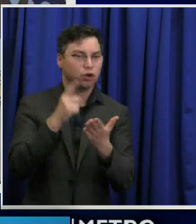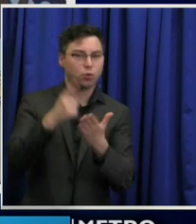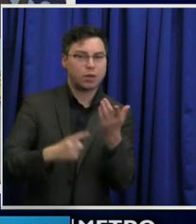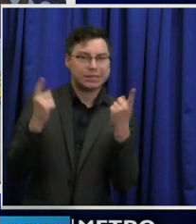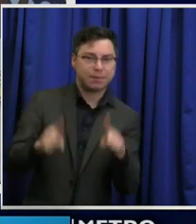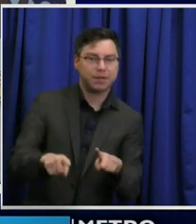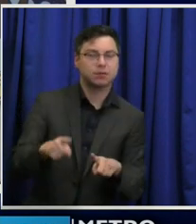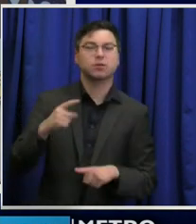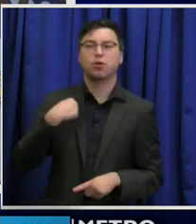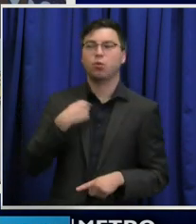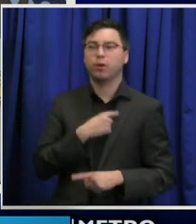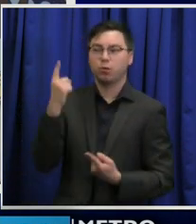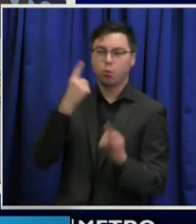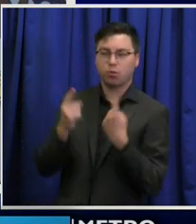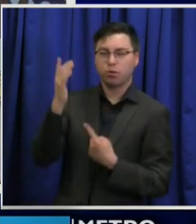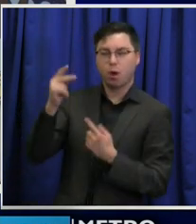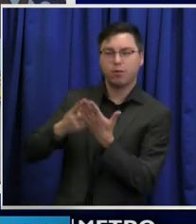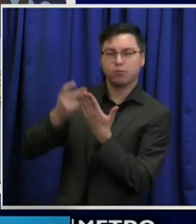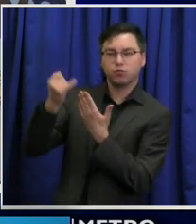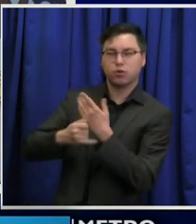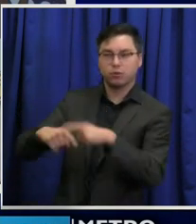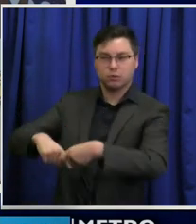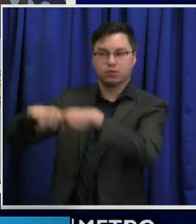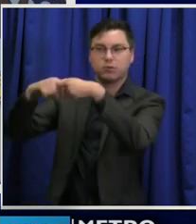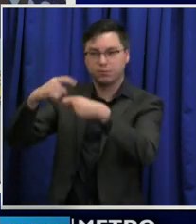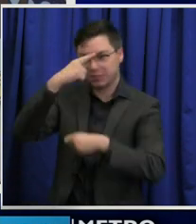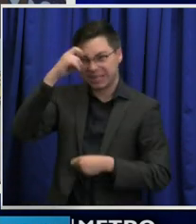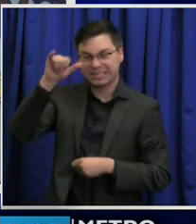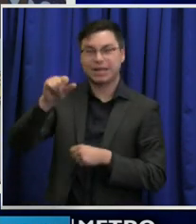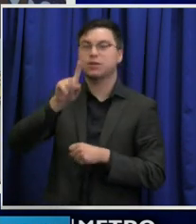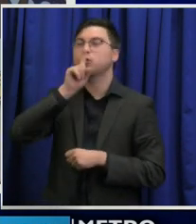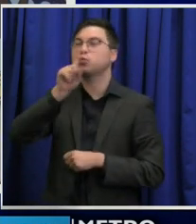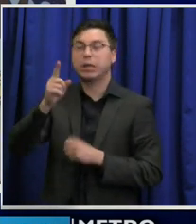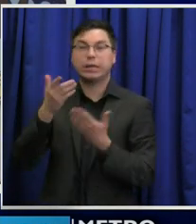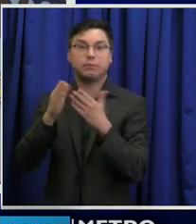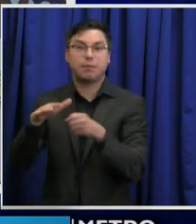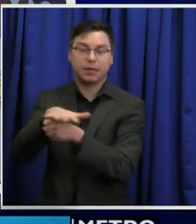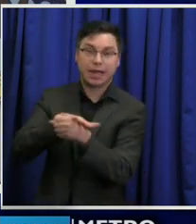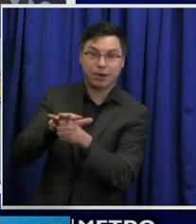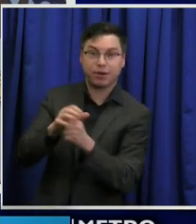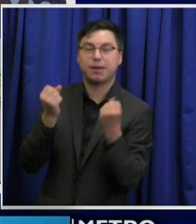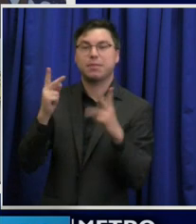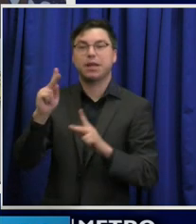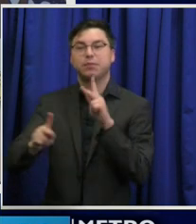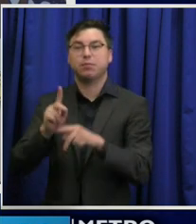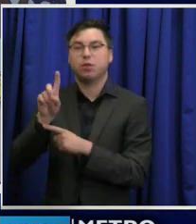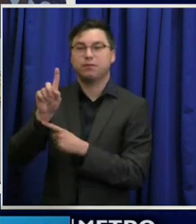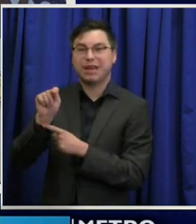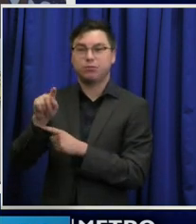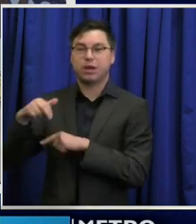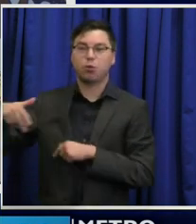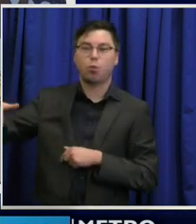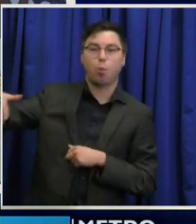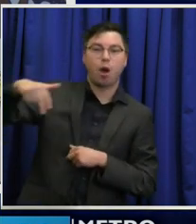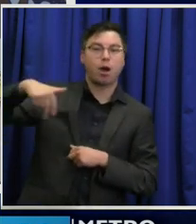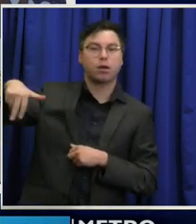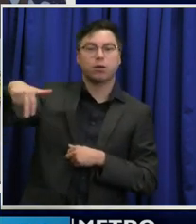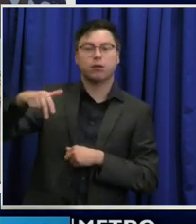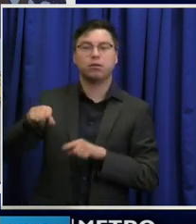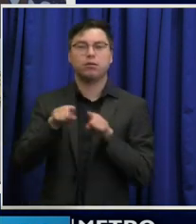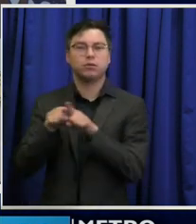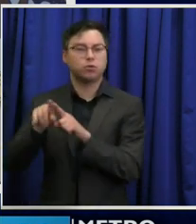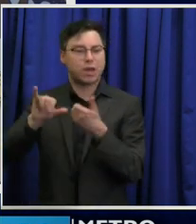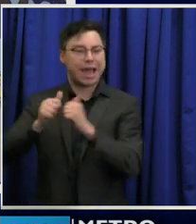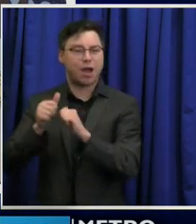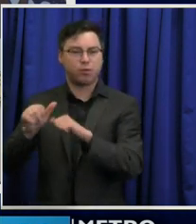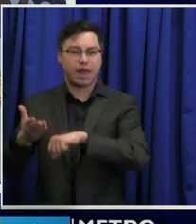hold for so long since we know it's in a very public area of downtown that a lot of people walk through? Also, how are these improvements going to help